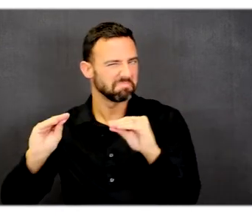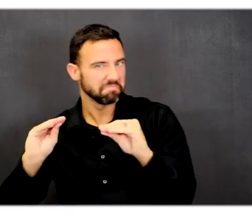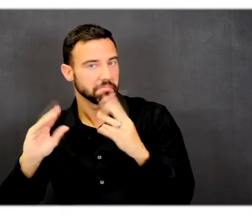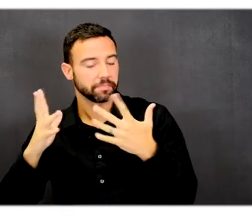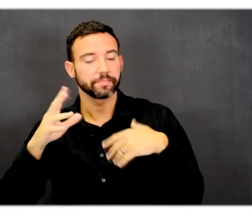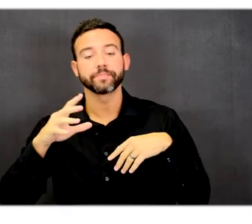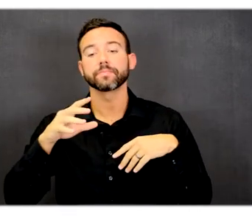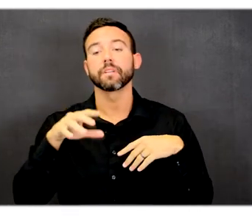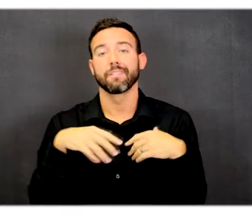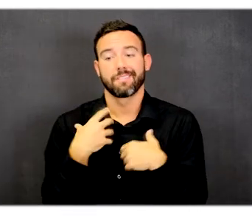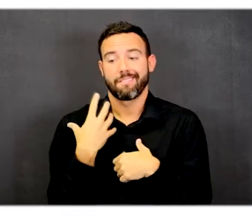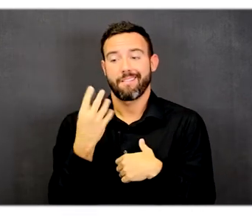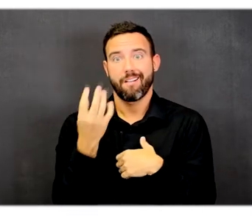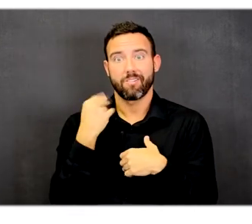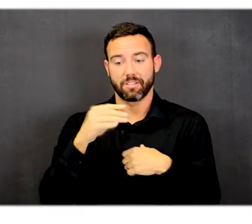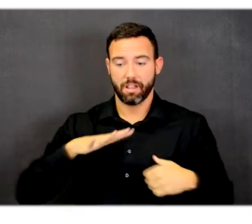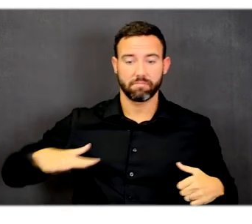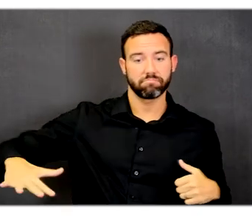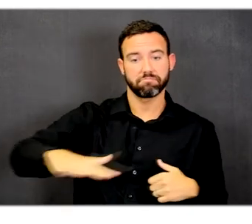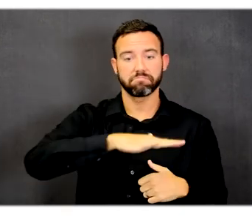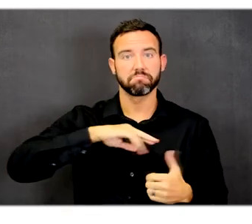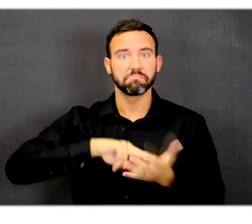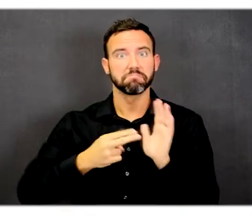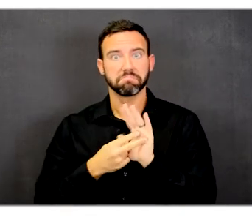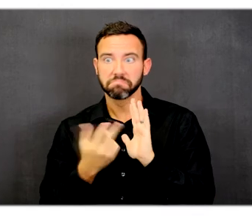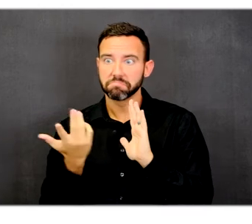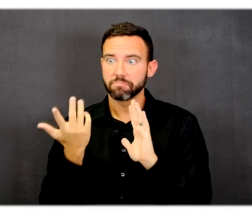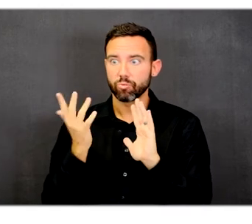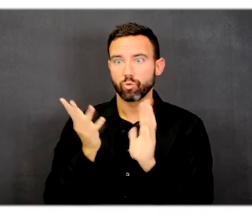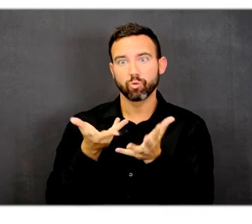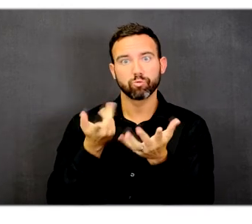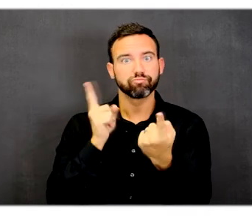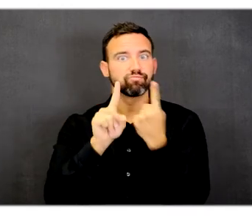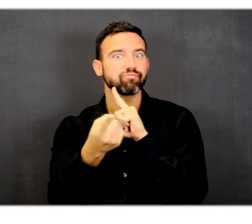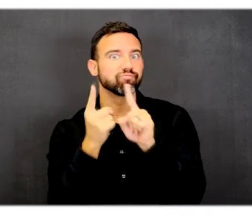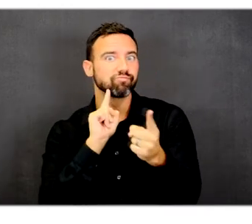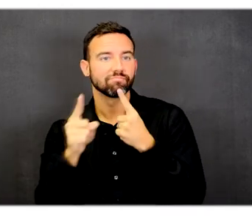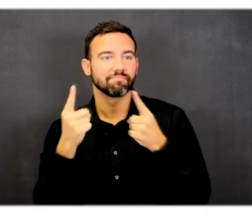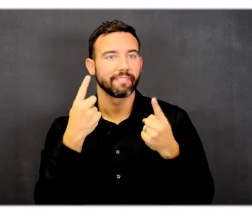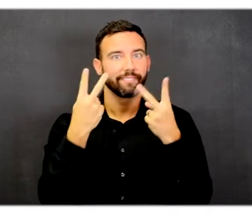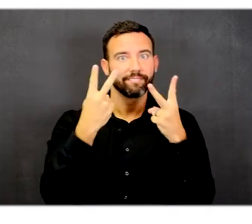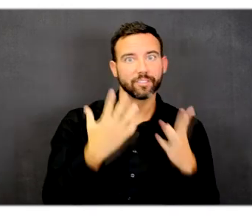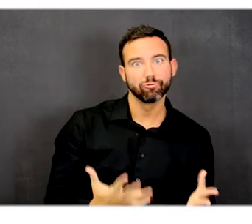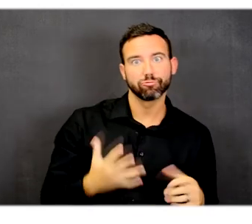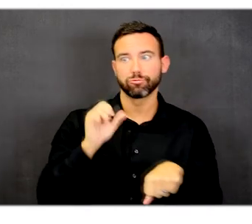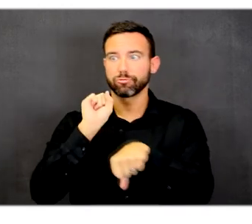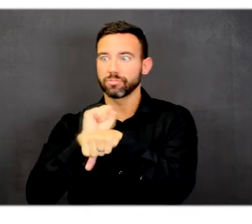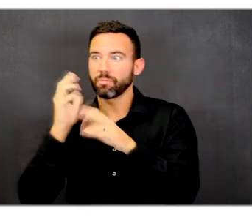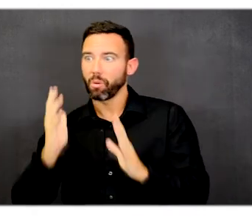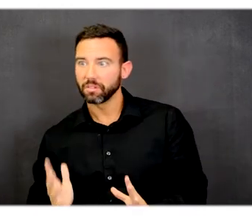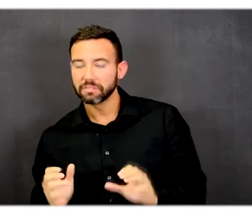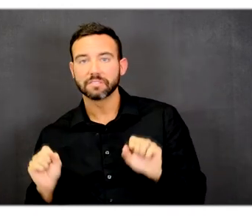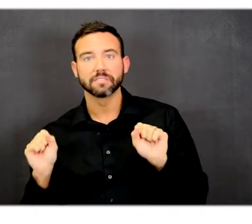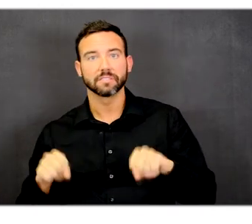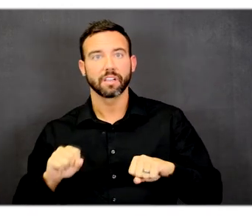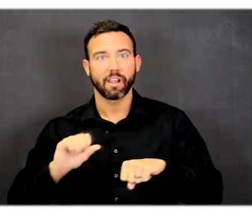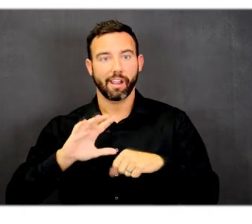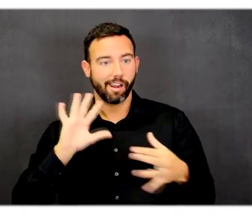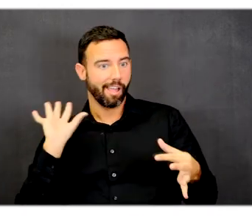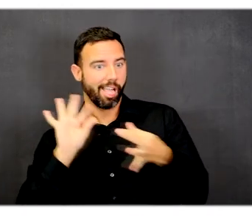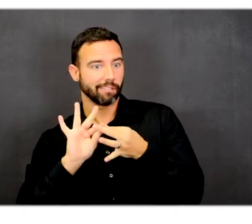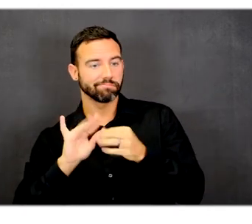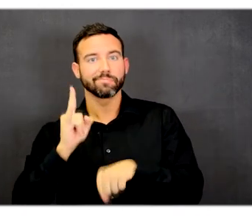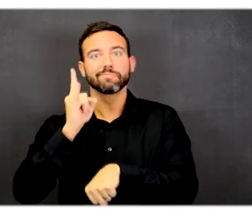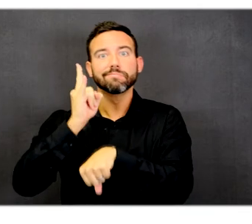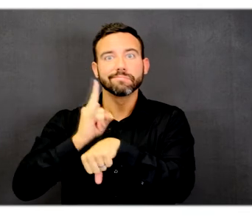patio space allows for outdoor engagement. Visitors and employees are able to log into devices and connect to wi